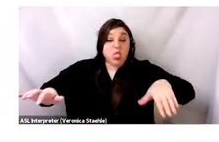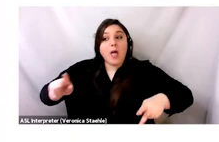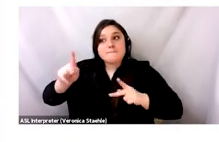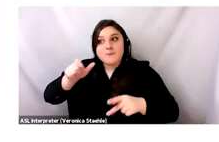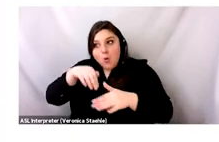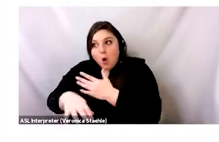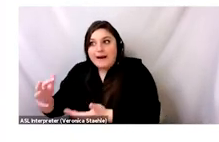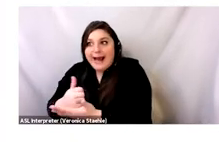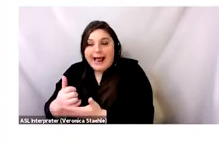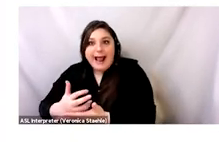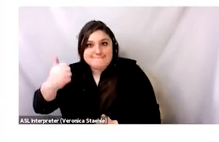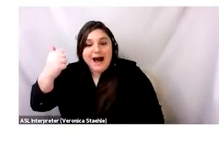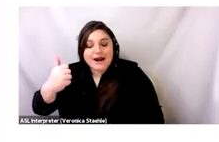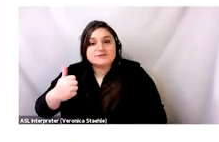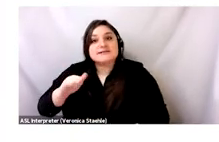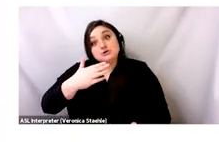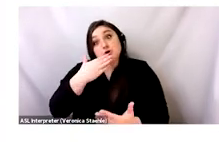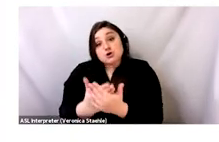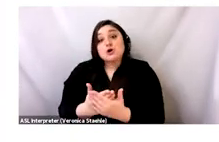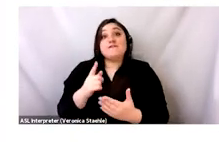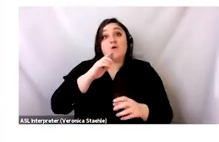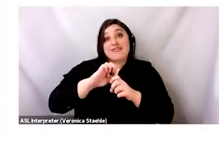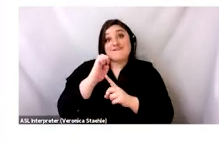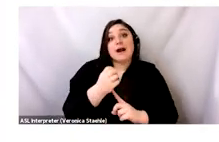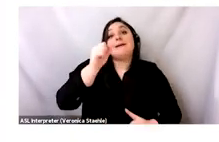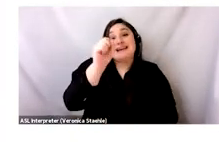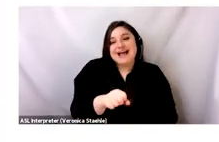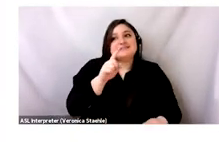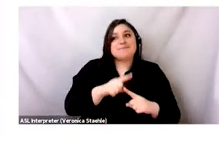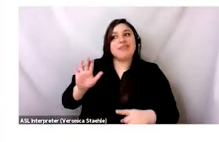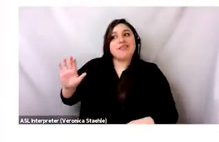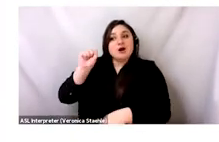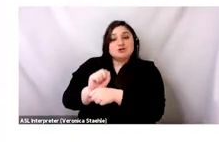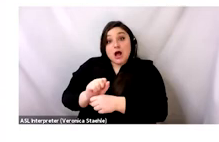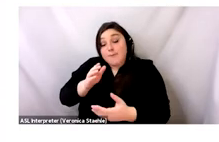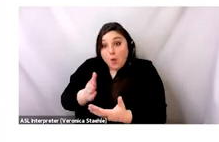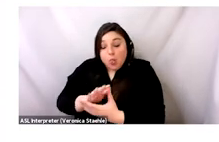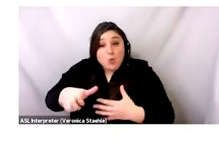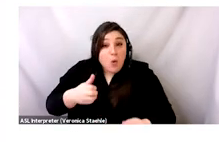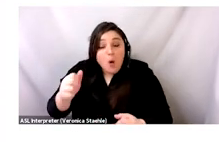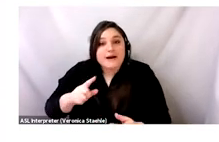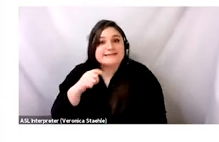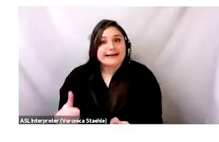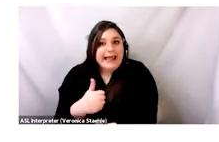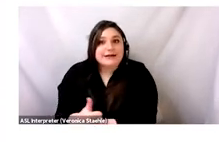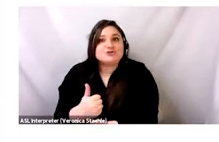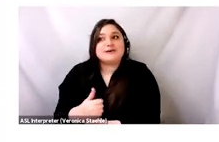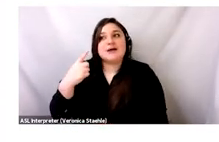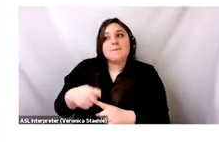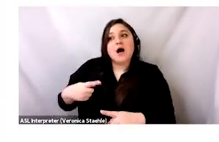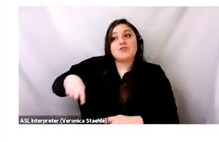but there's a lot of different issues with this process. So, you know, one, it's dangerous labor and there's not an adequate safety net.